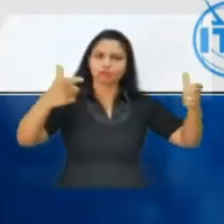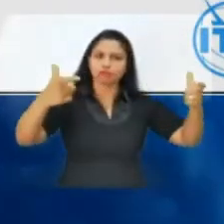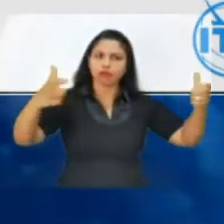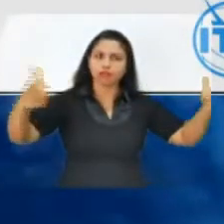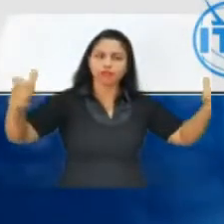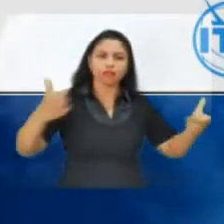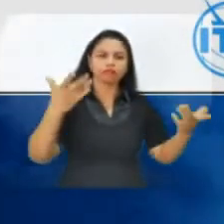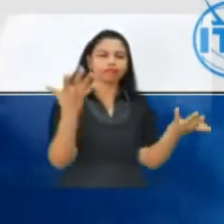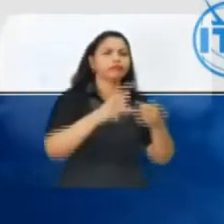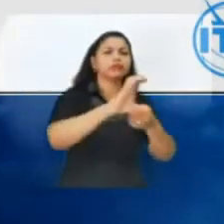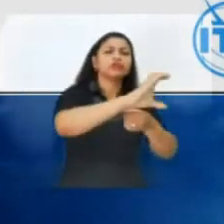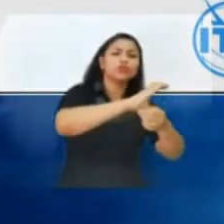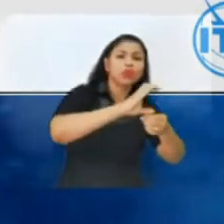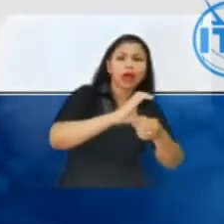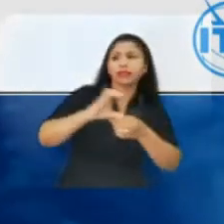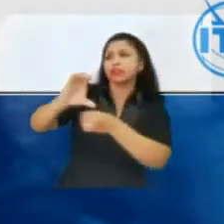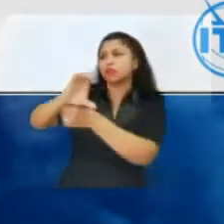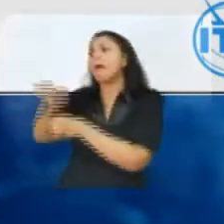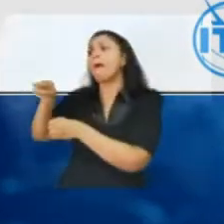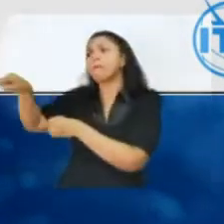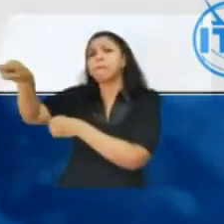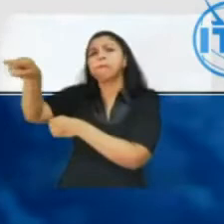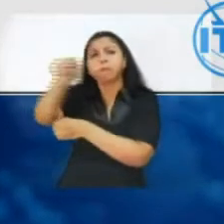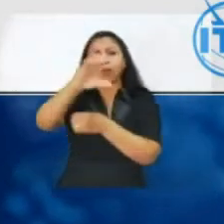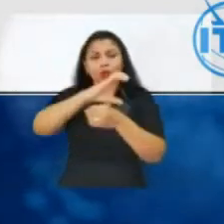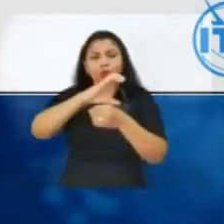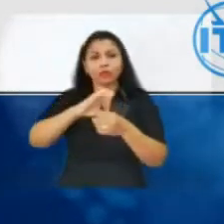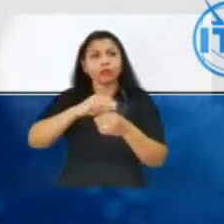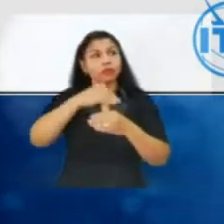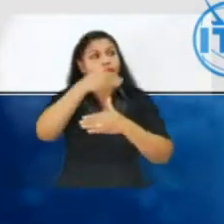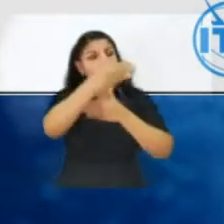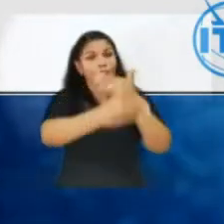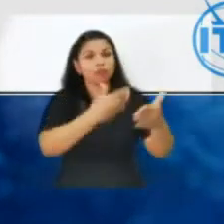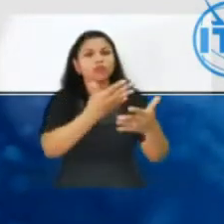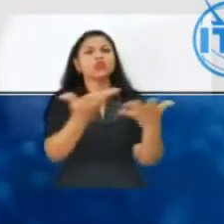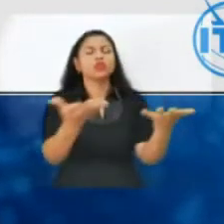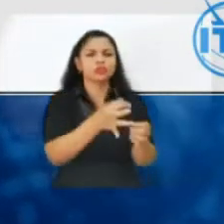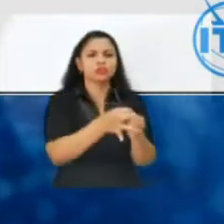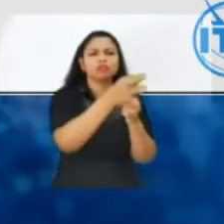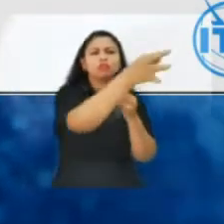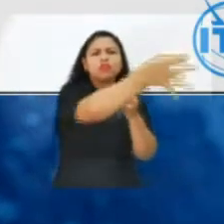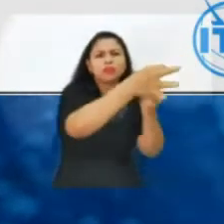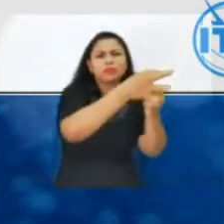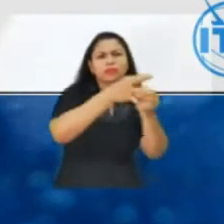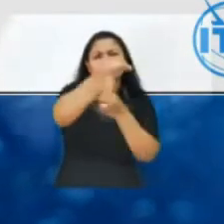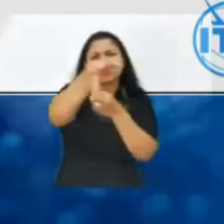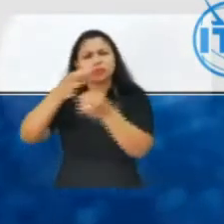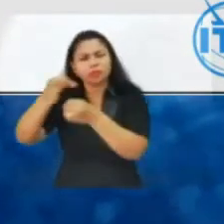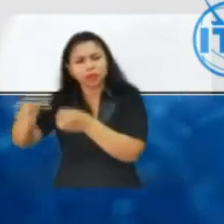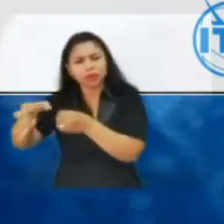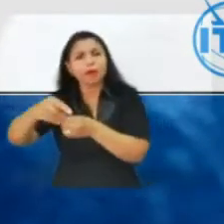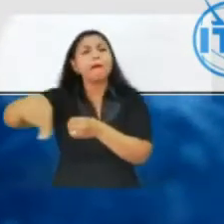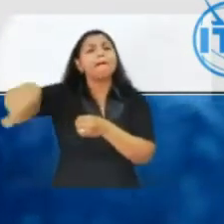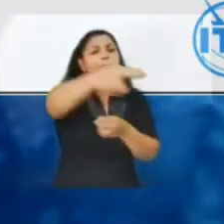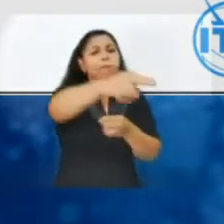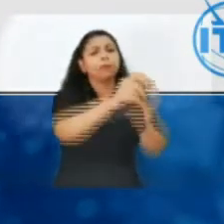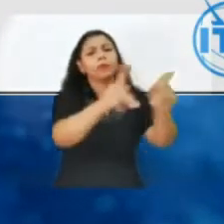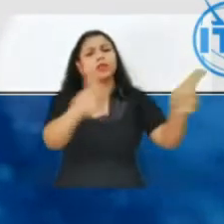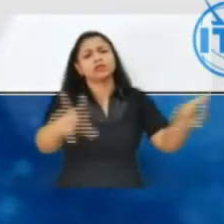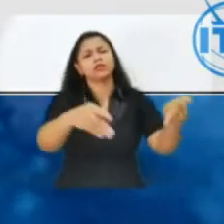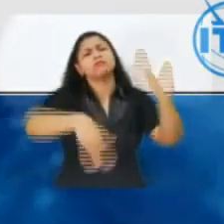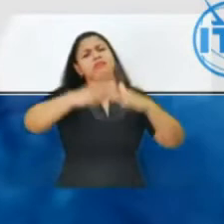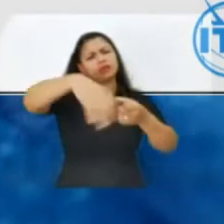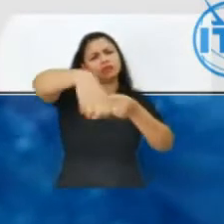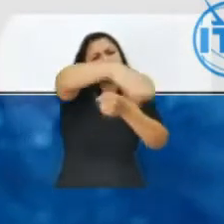network the networks in urban areas to improve the coverage in sub-urban areas where the